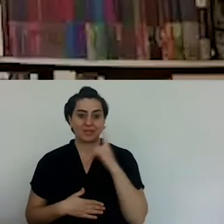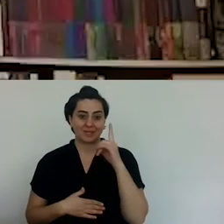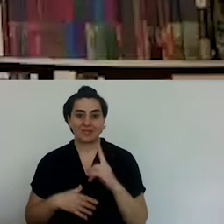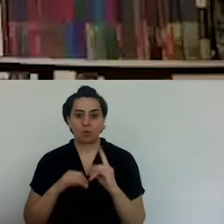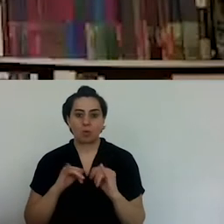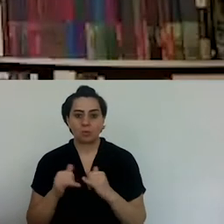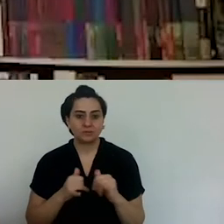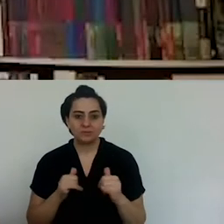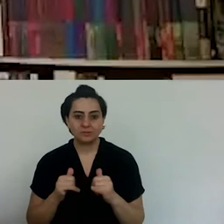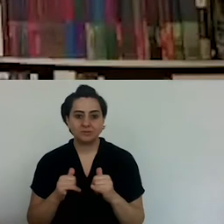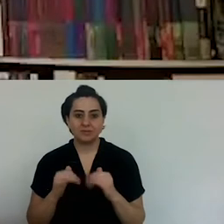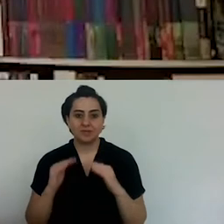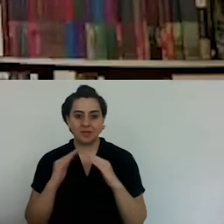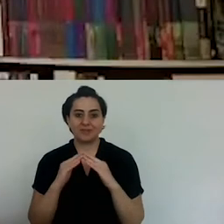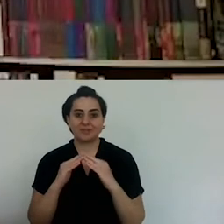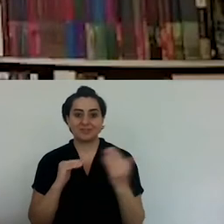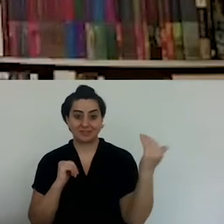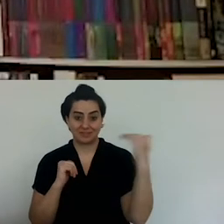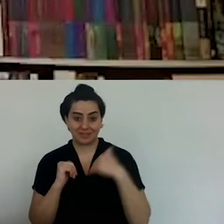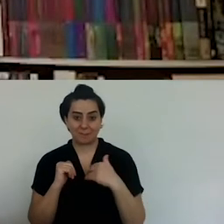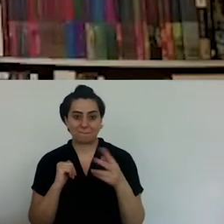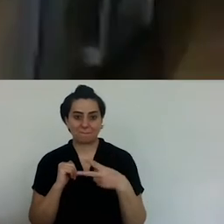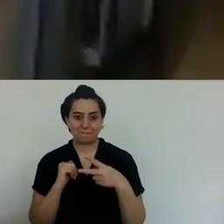smelling fish or we were smelling fish?